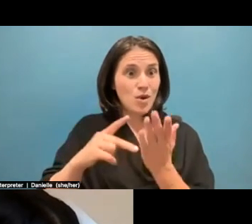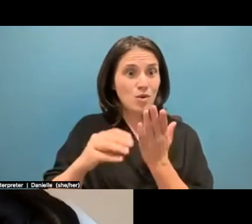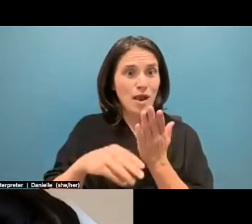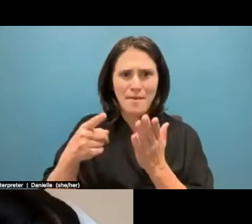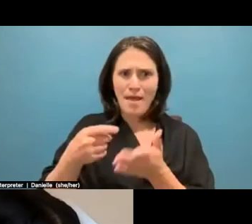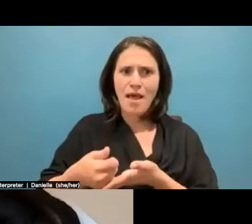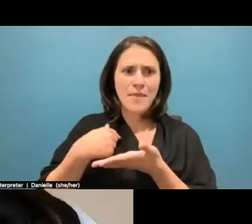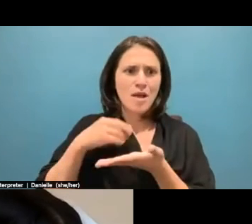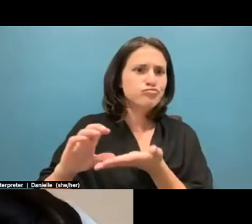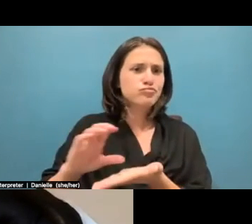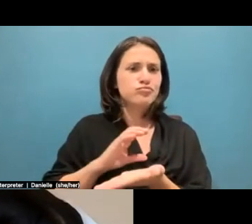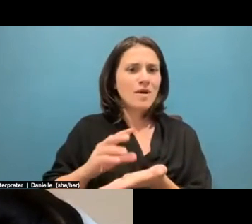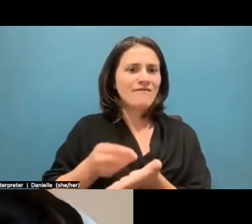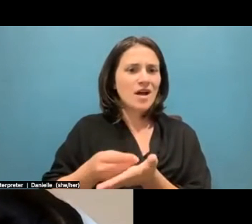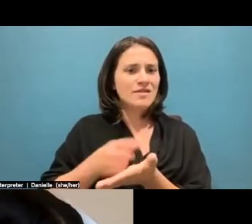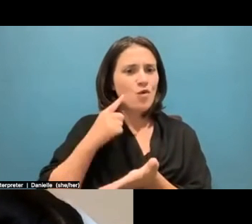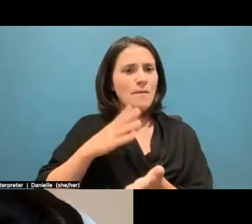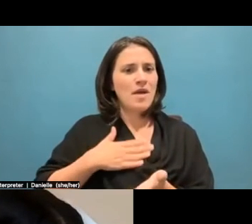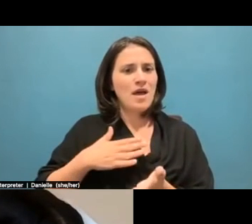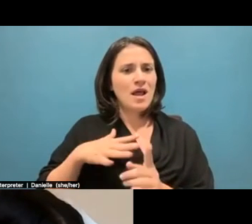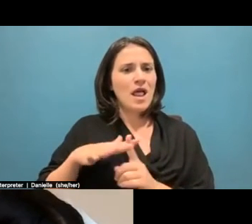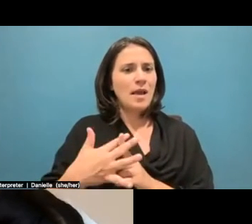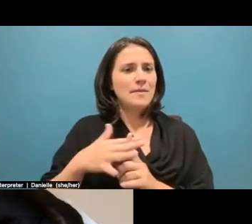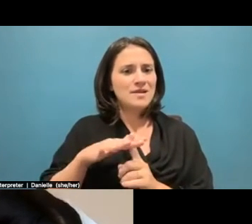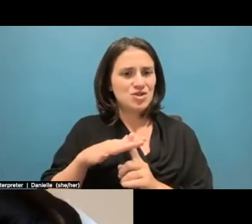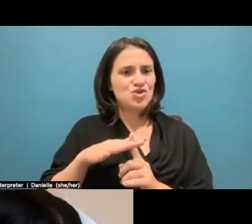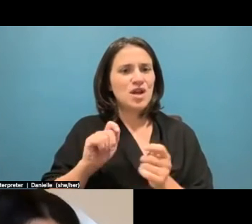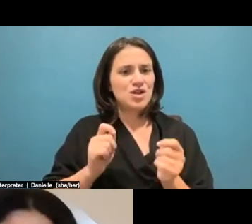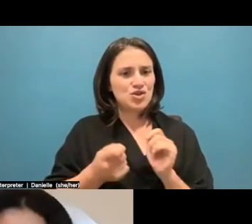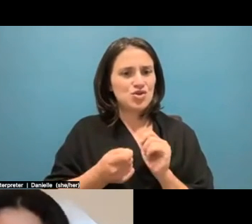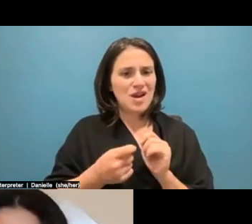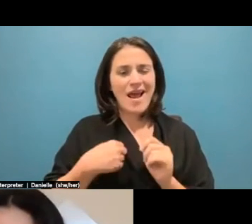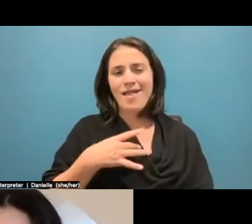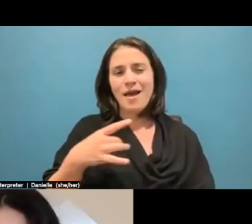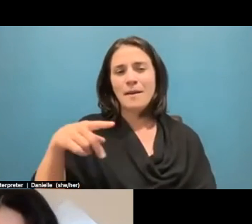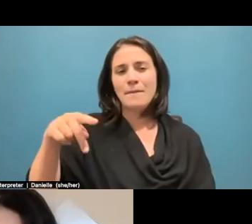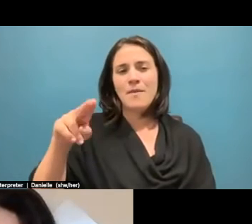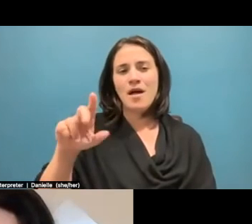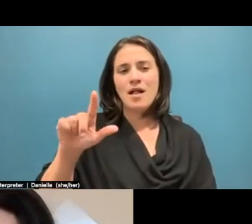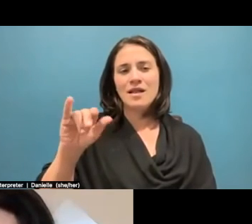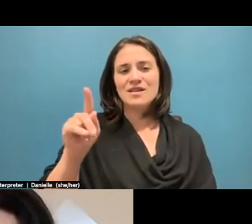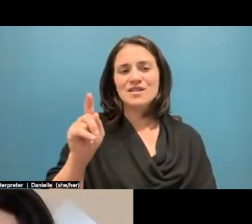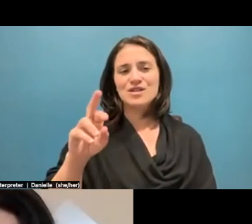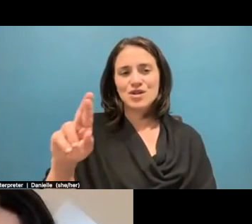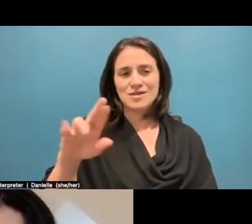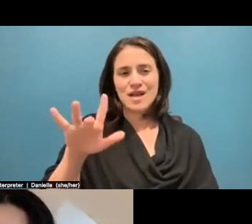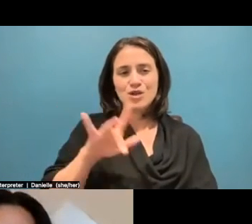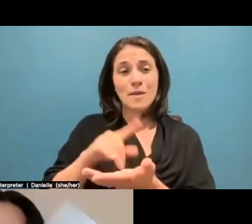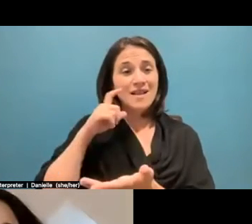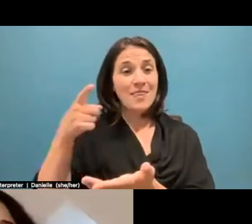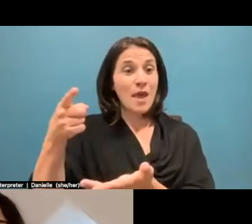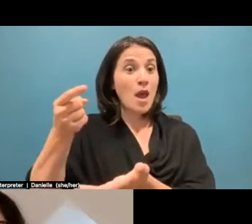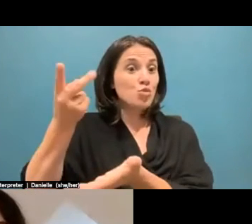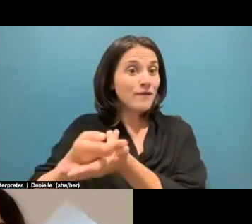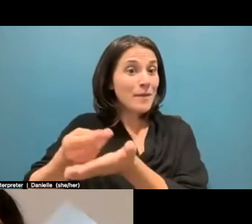really big climate change projects. And I really liked the Pulitzer center because they basically approve the money. They give you the money and they leave you alone.